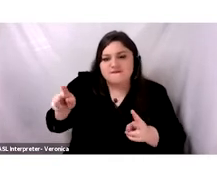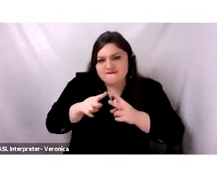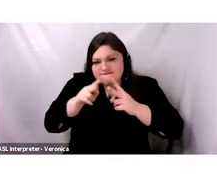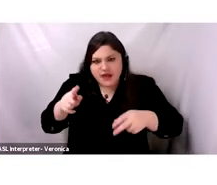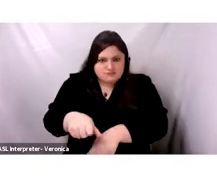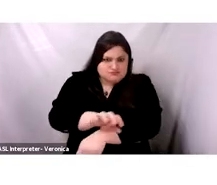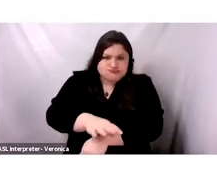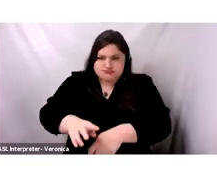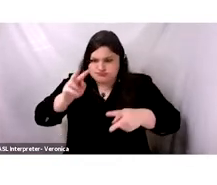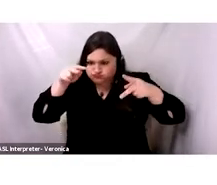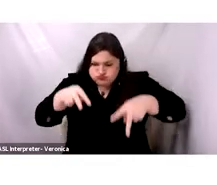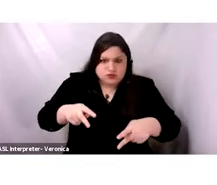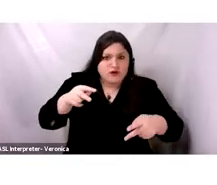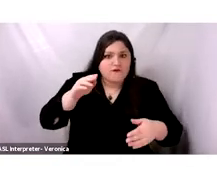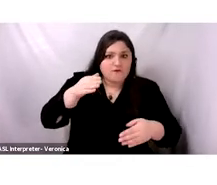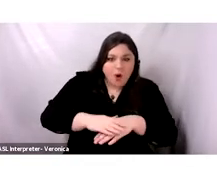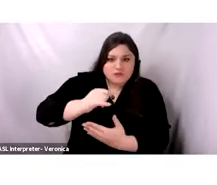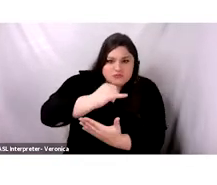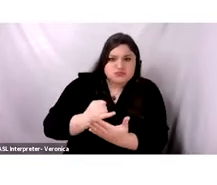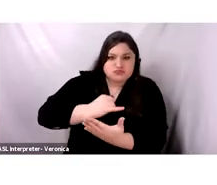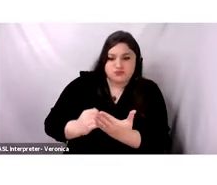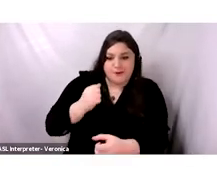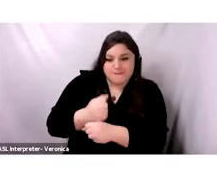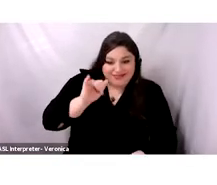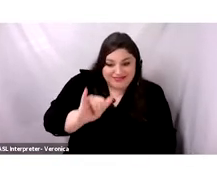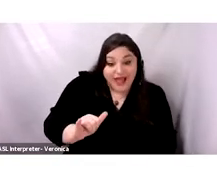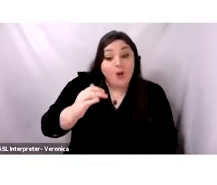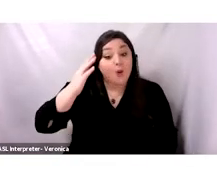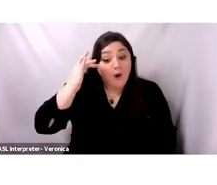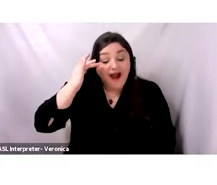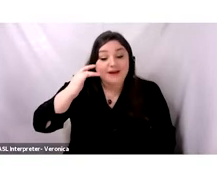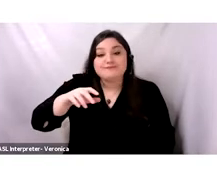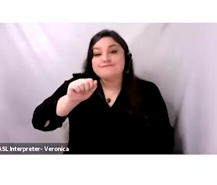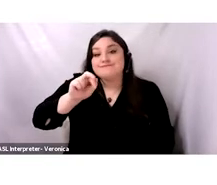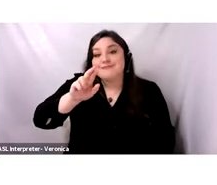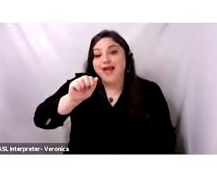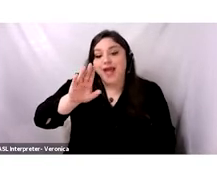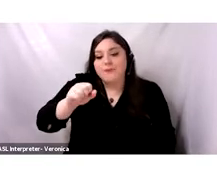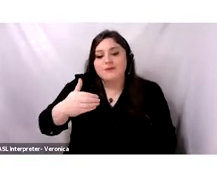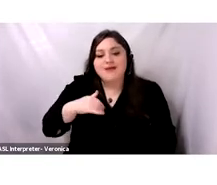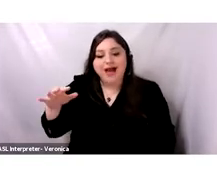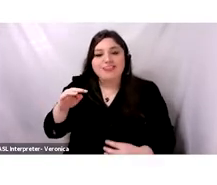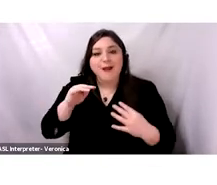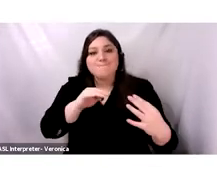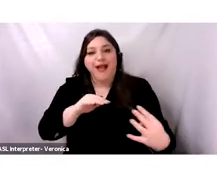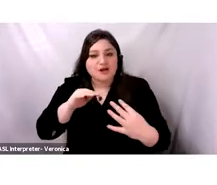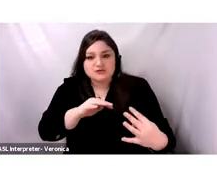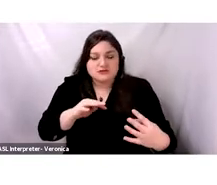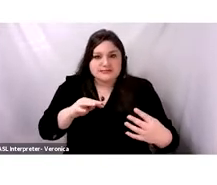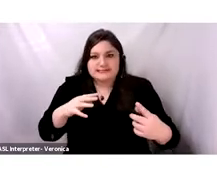were able, after the Battle of Talas in the early 8th century, to take from the